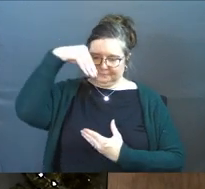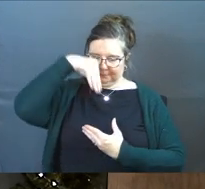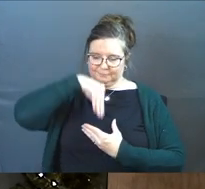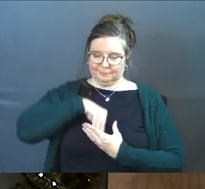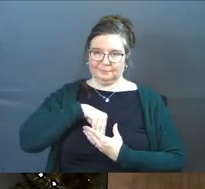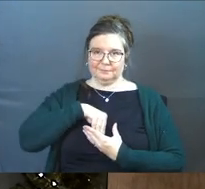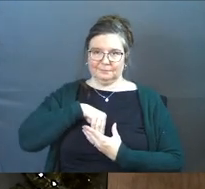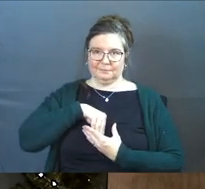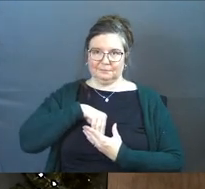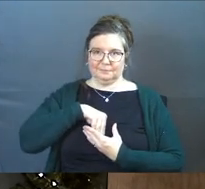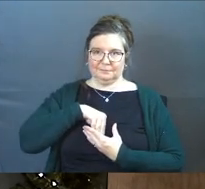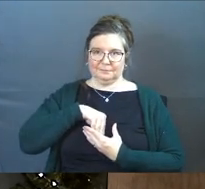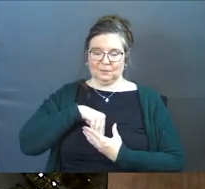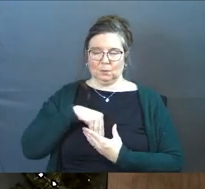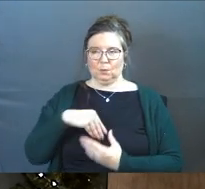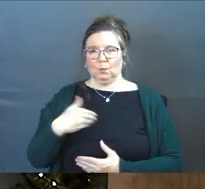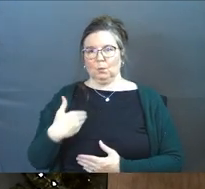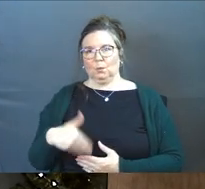God.